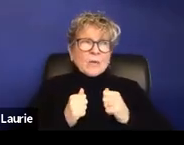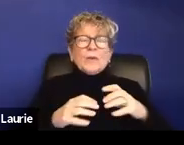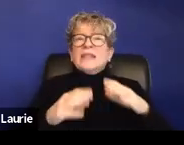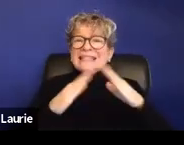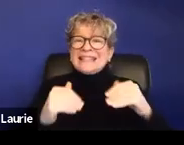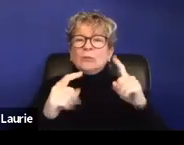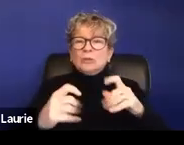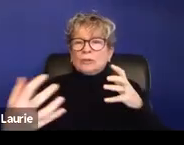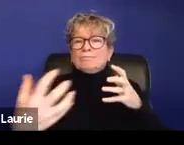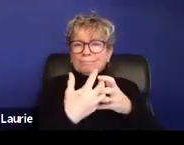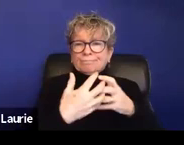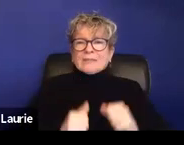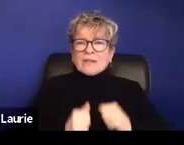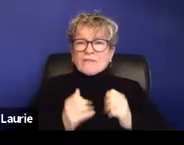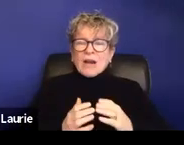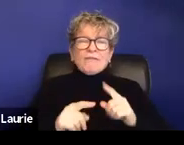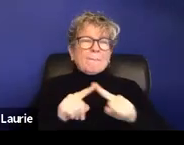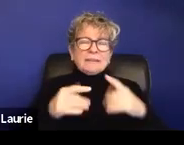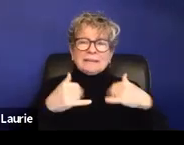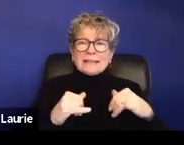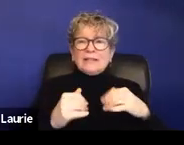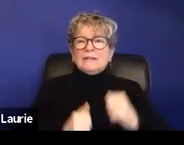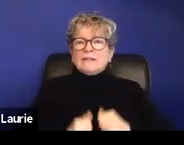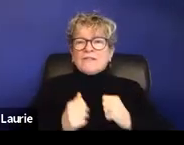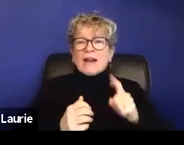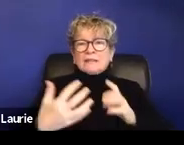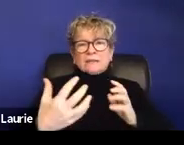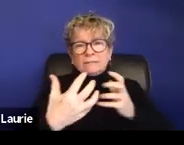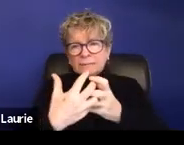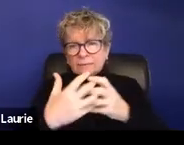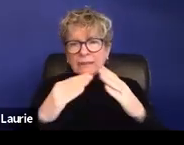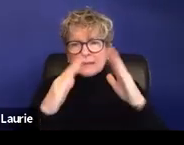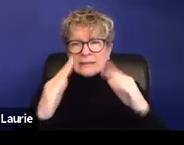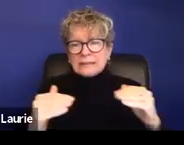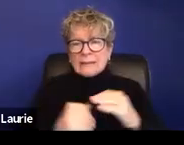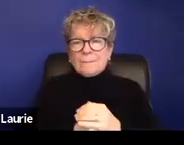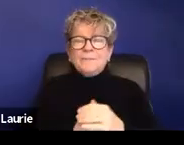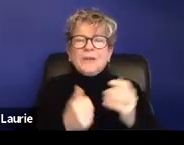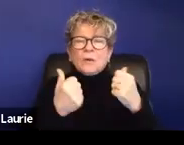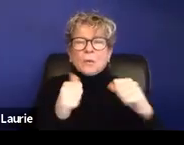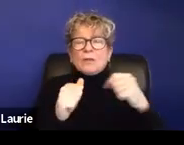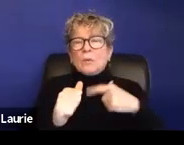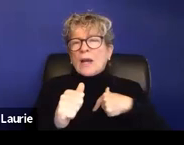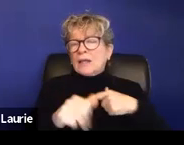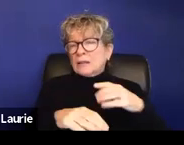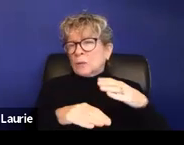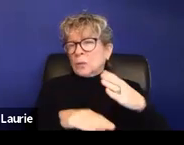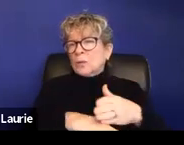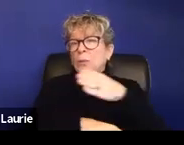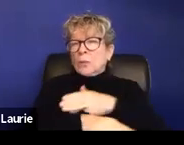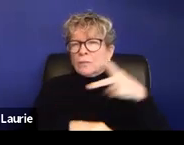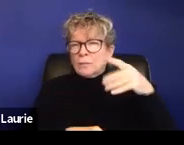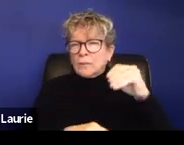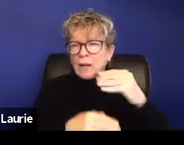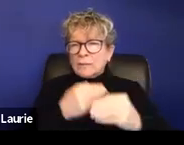That being said, for example, WICSAP, our program, we've been working on legislation to try to improve the, for example, the protection order process.